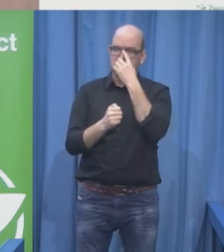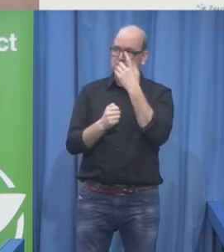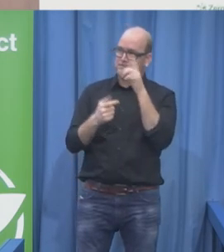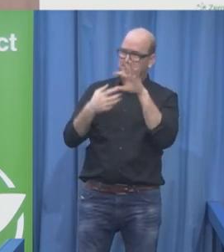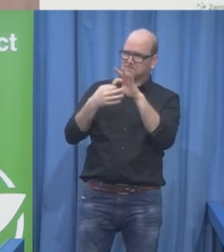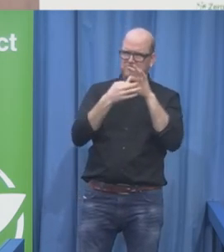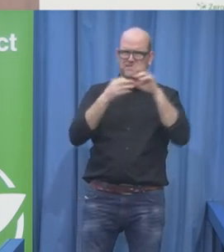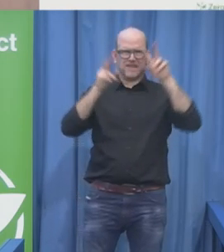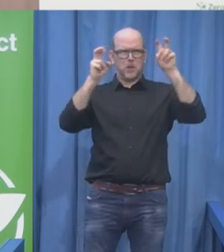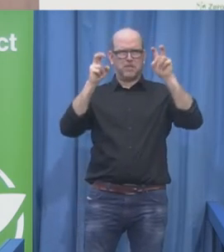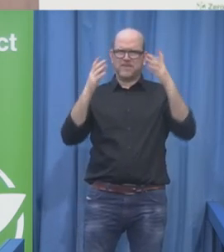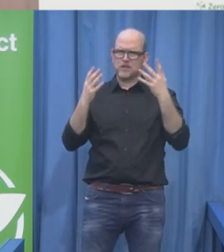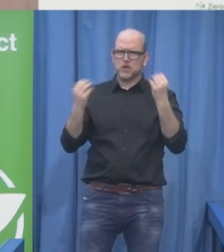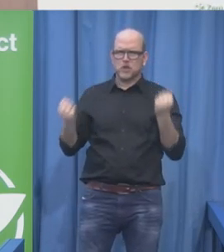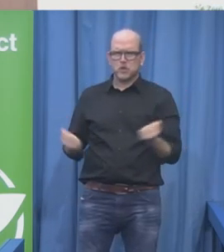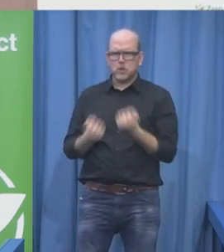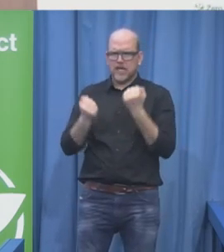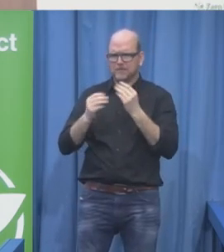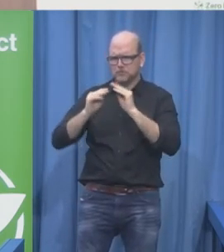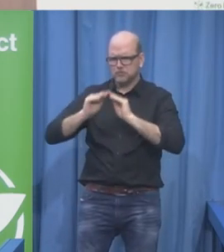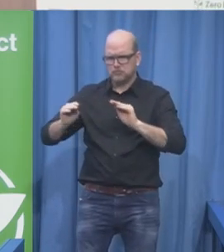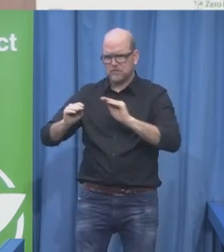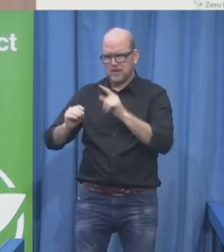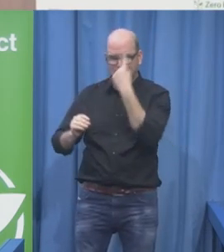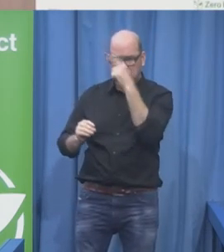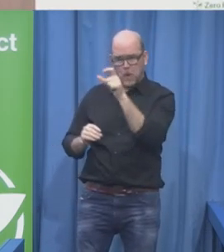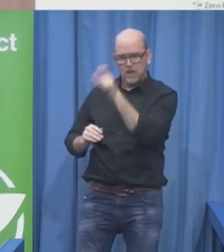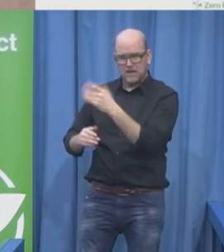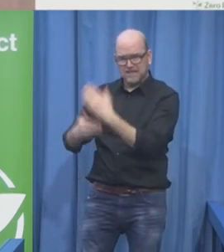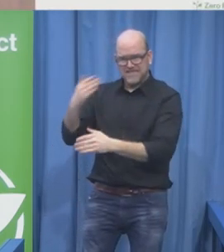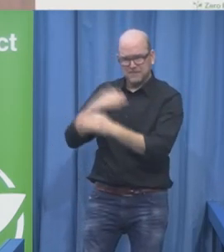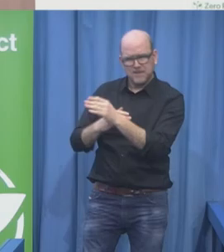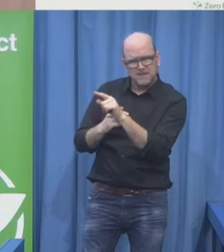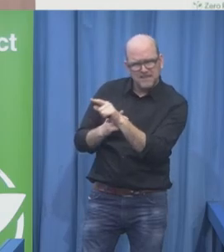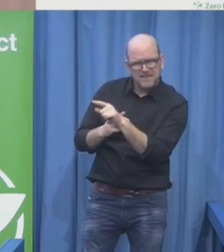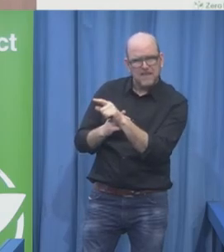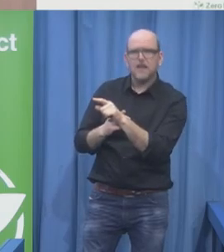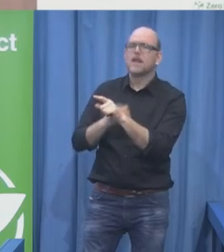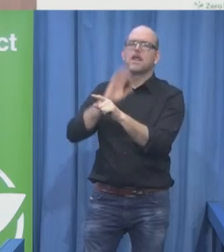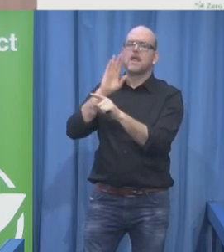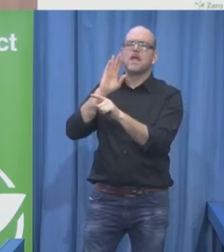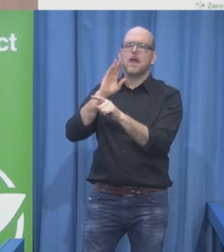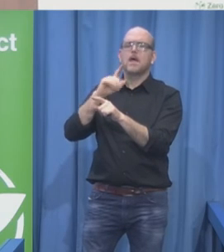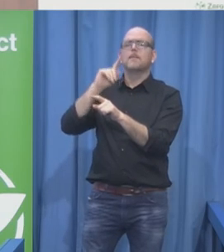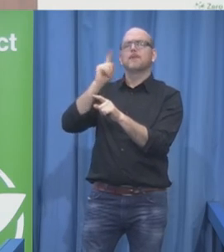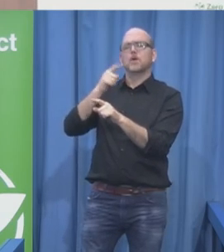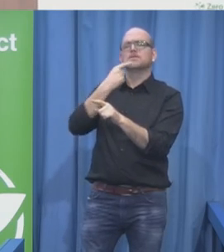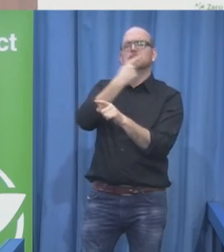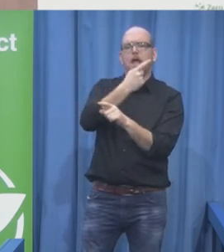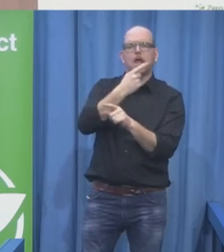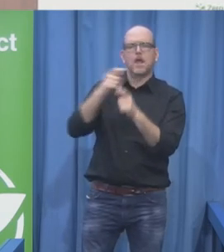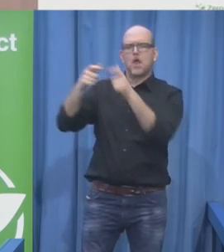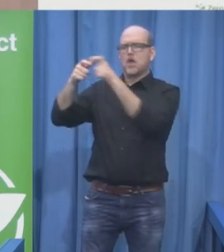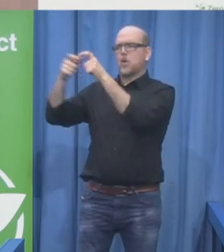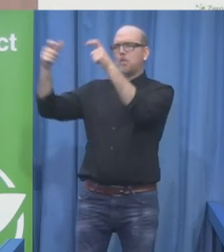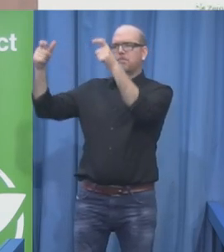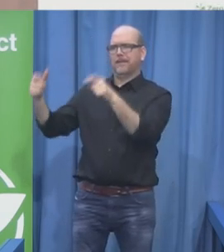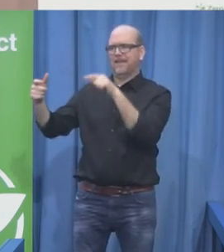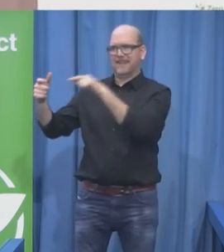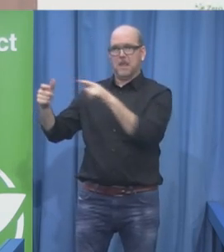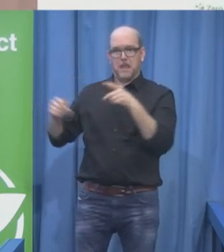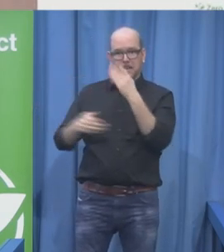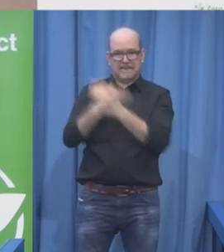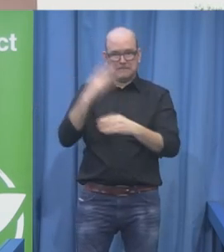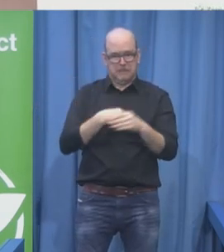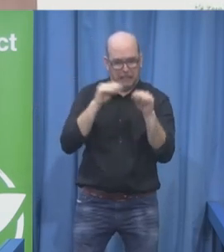to train entrepreneurs, the media, policy makers? Training is needed there.